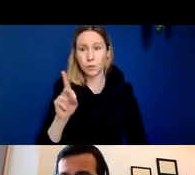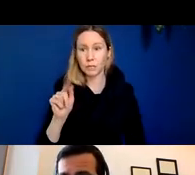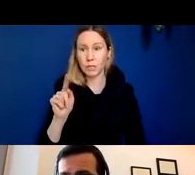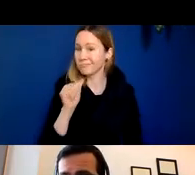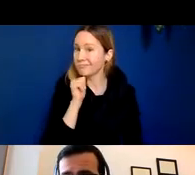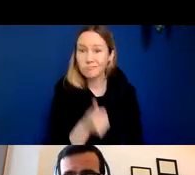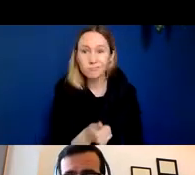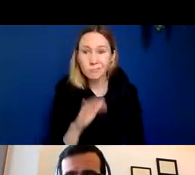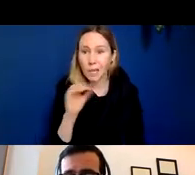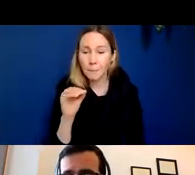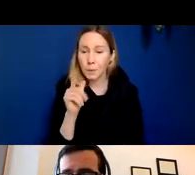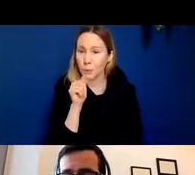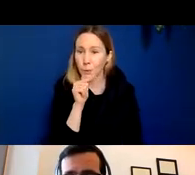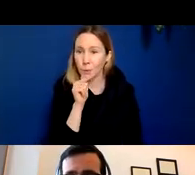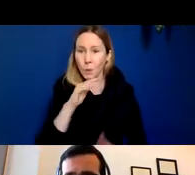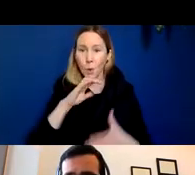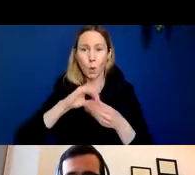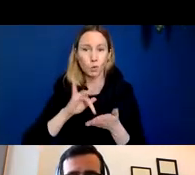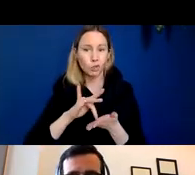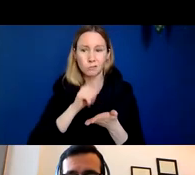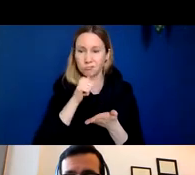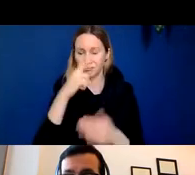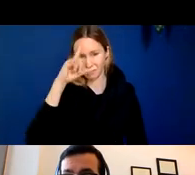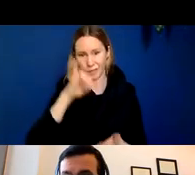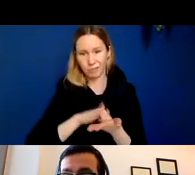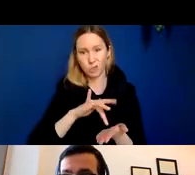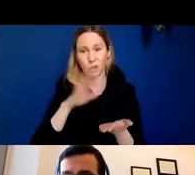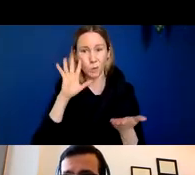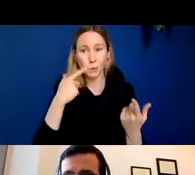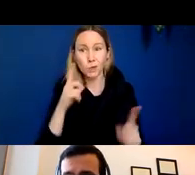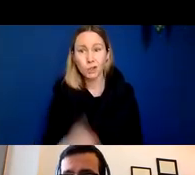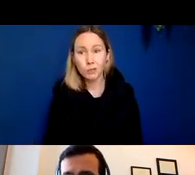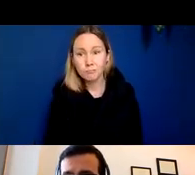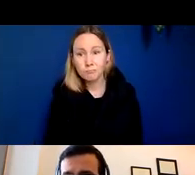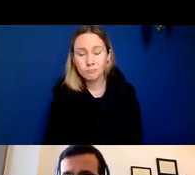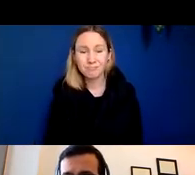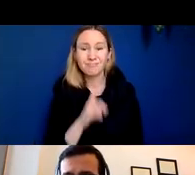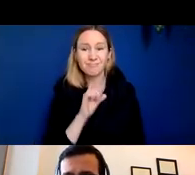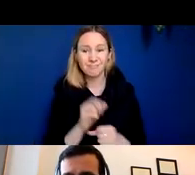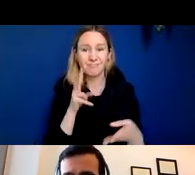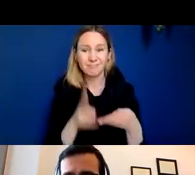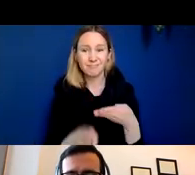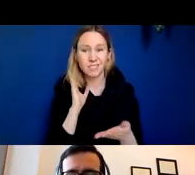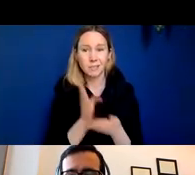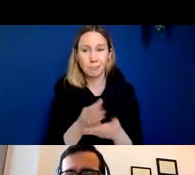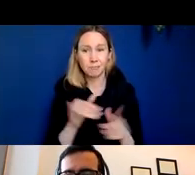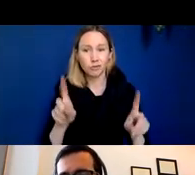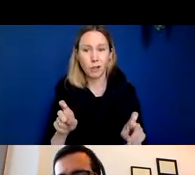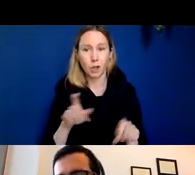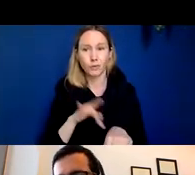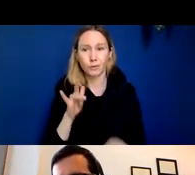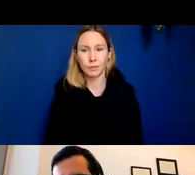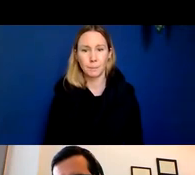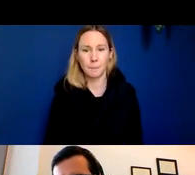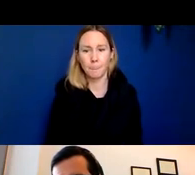not the company who owns this drug did not think that the drug would work and they actually terminated the trial prematurely what